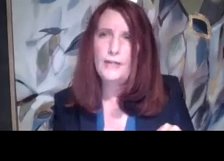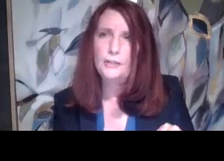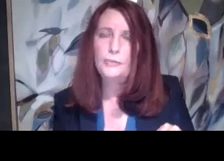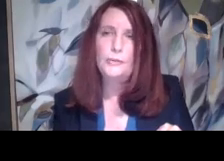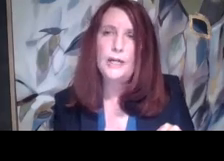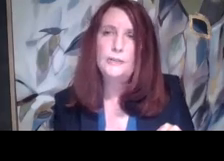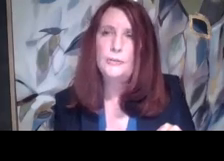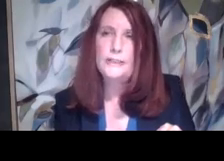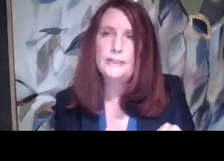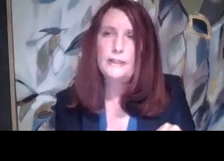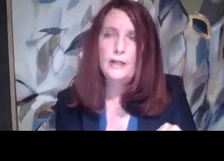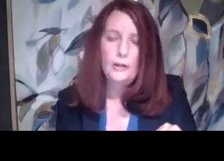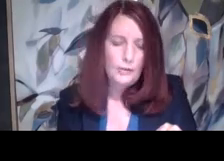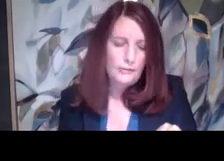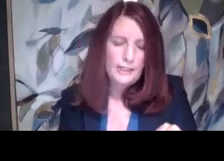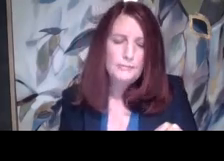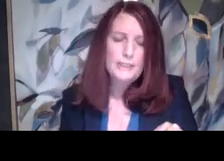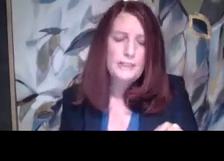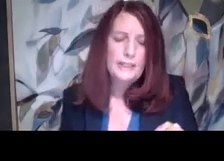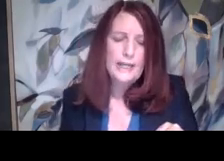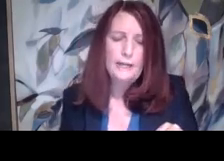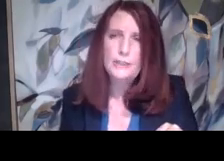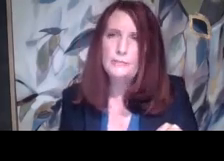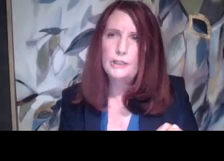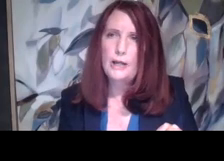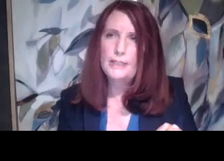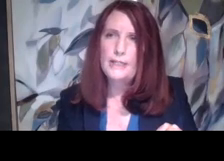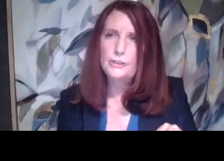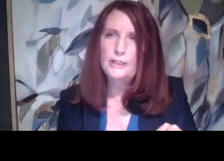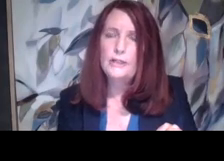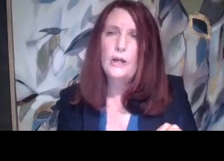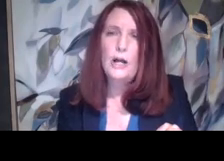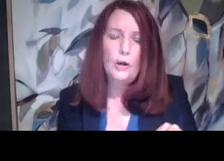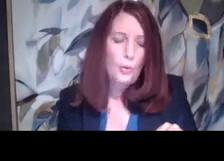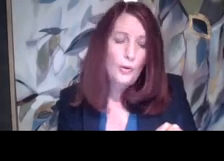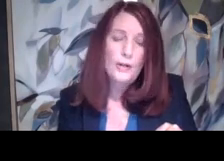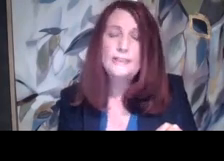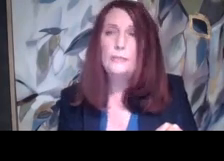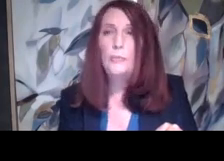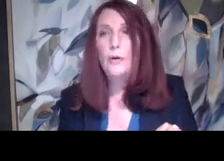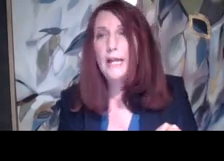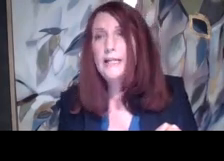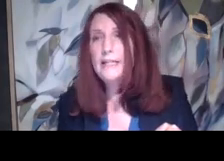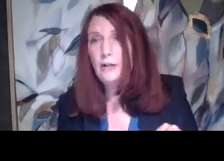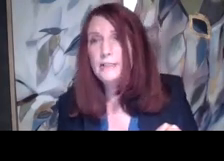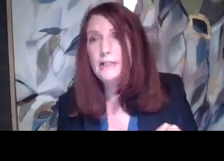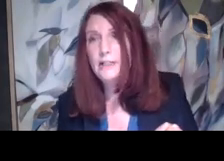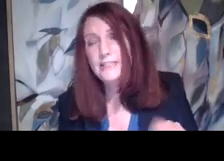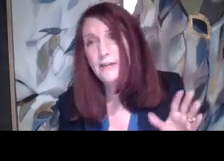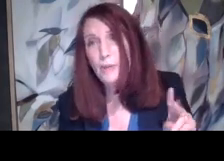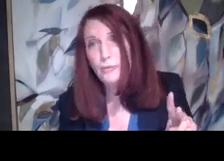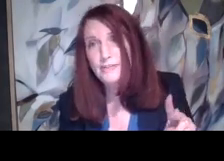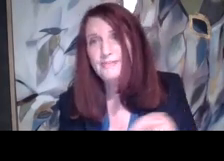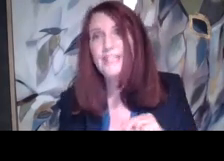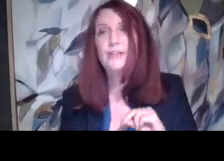unfair advantage. We will not do it. Well, that's basically a reasonable accommodation, uh, or not still more likely. I'll say